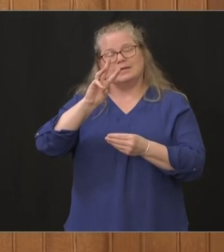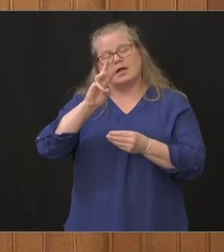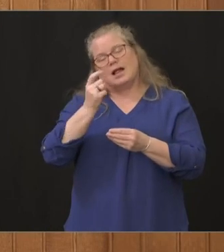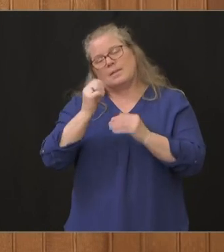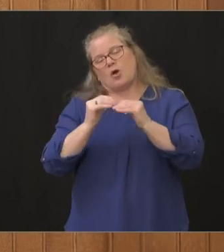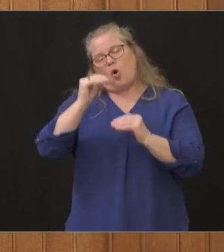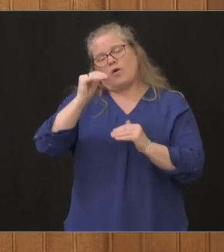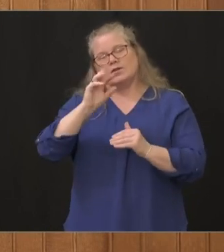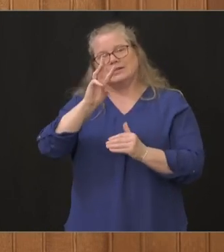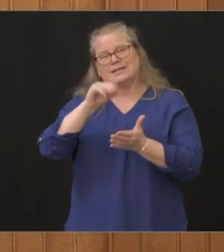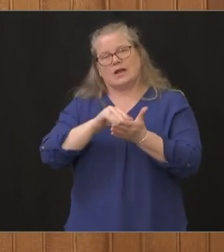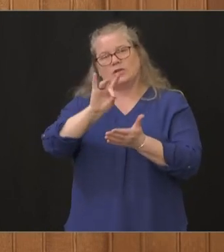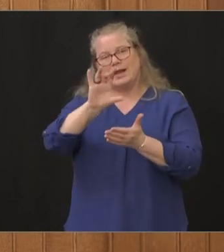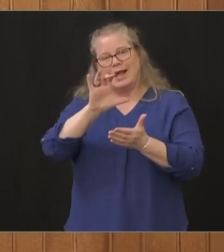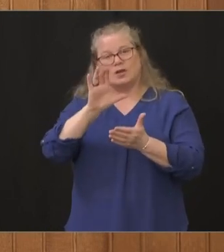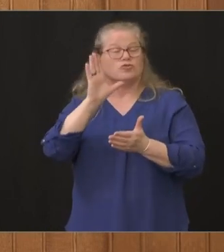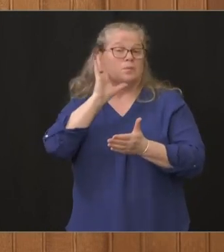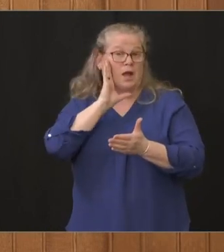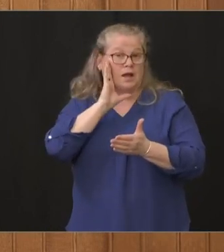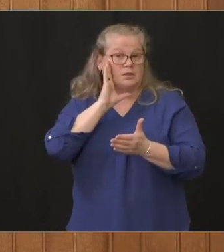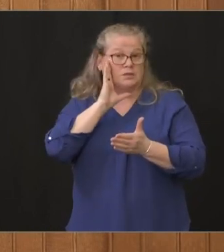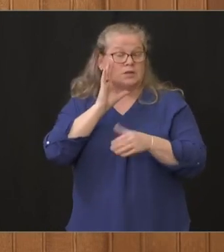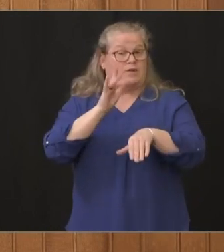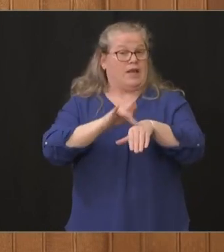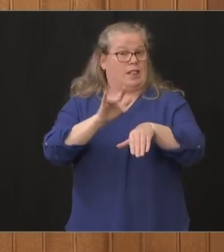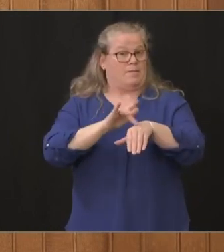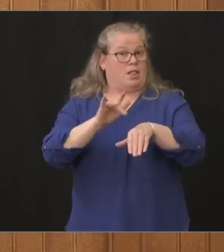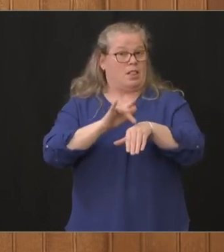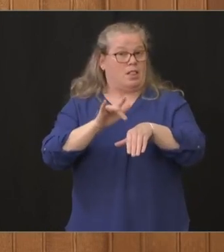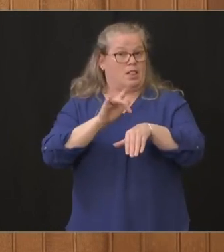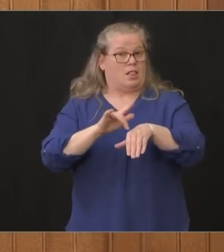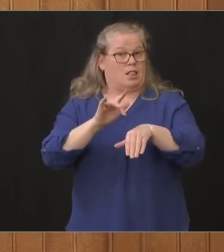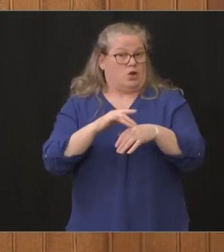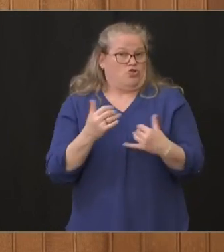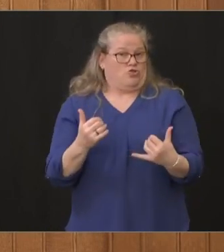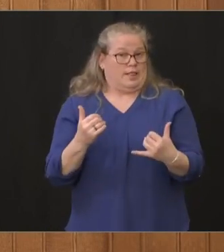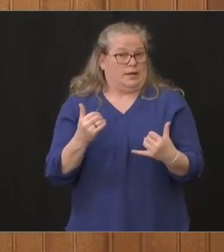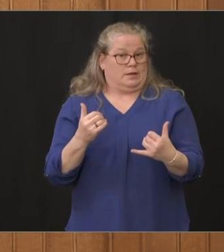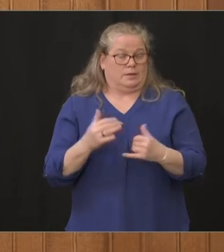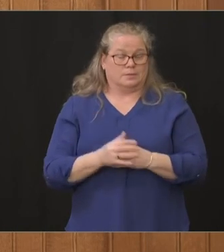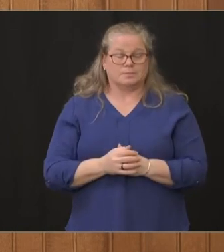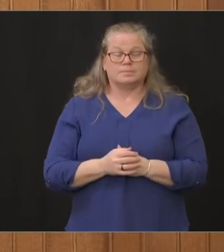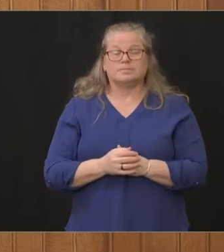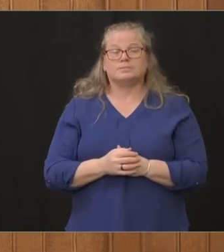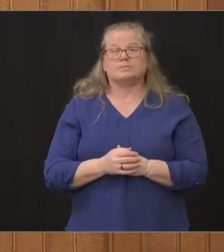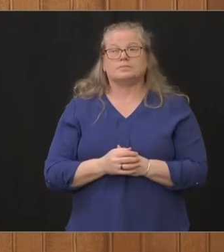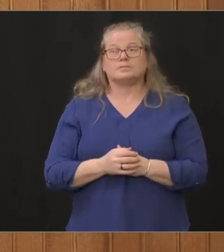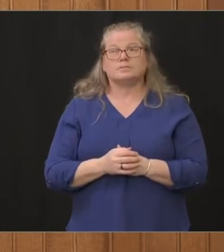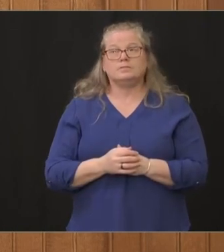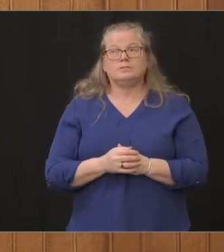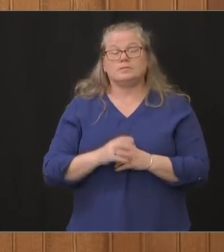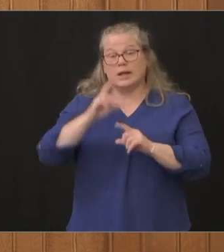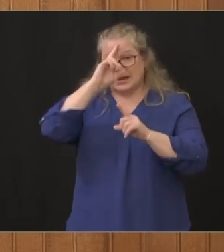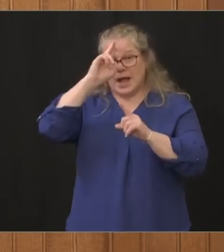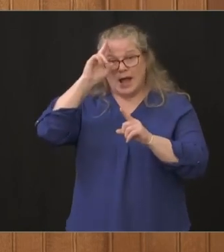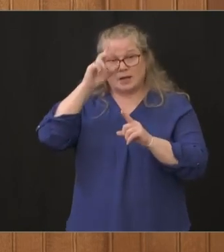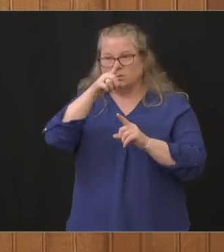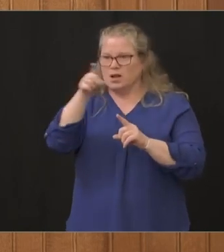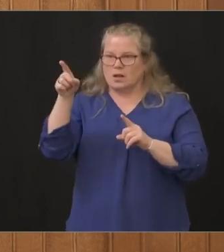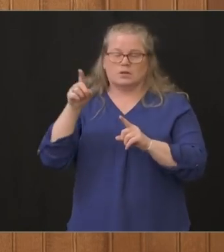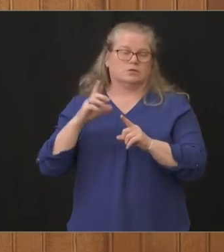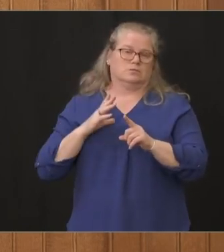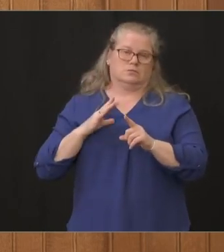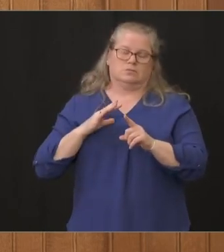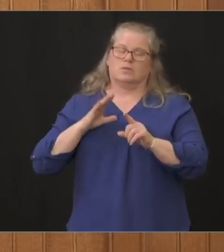800 beds uh currently uh available um and the the the hospitals have been doing a fantastic job